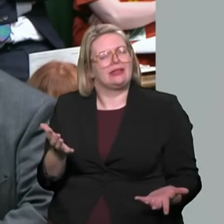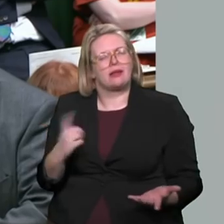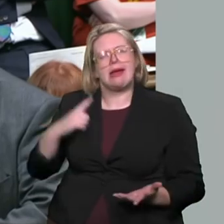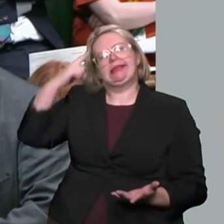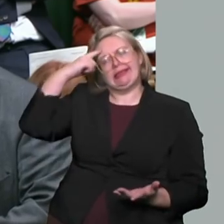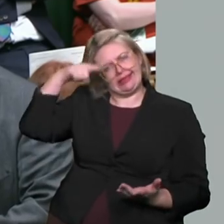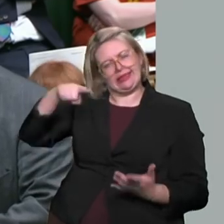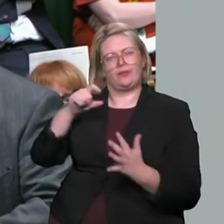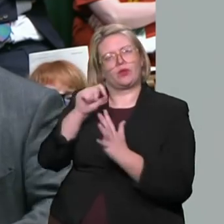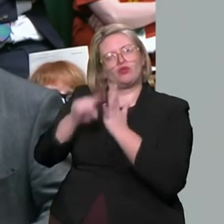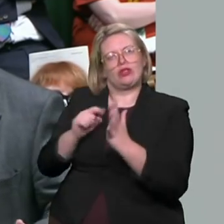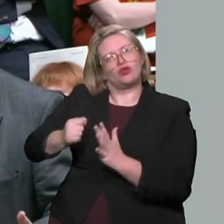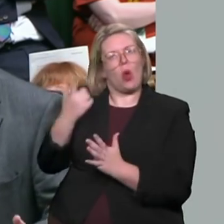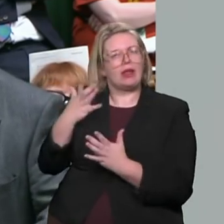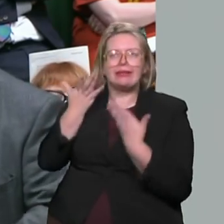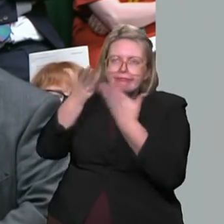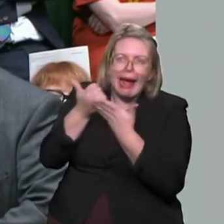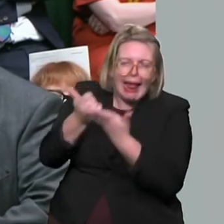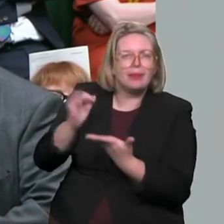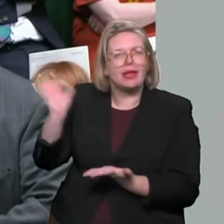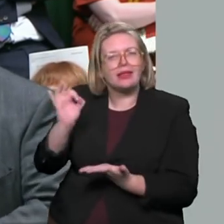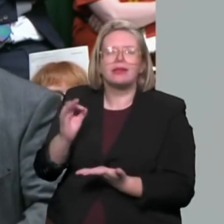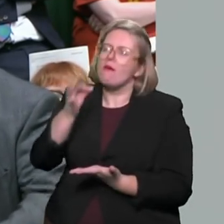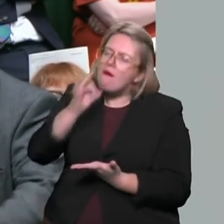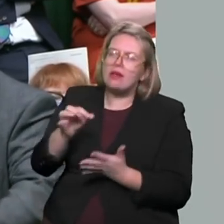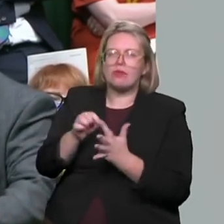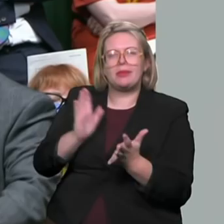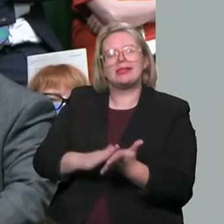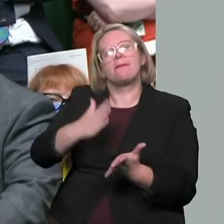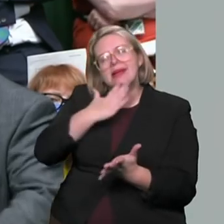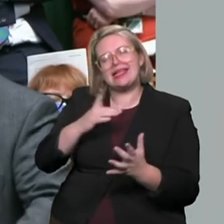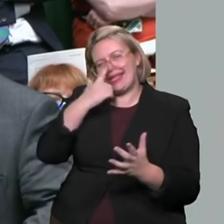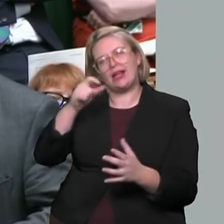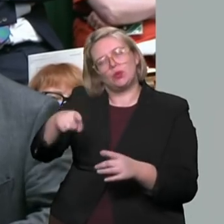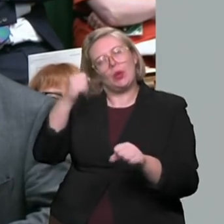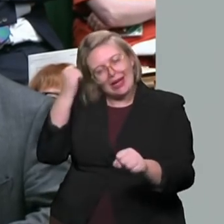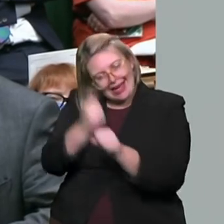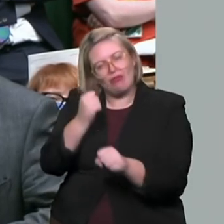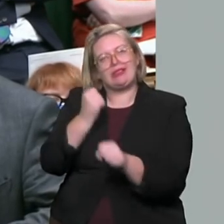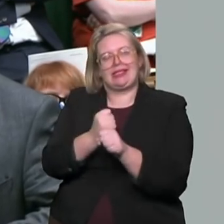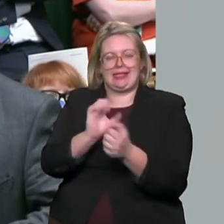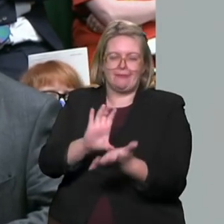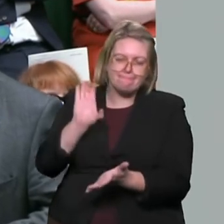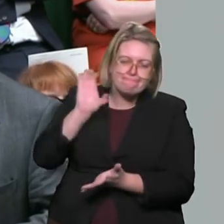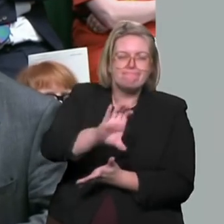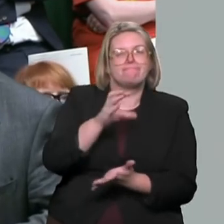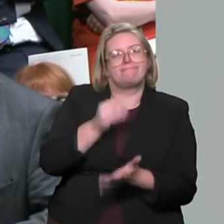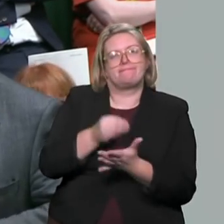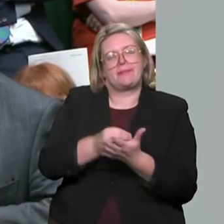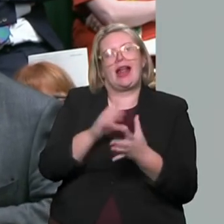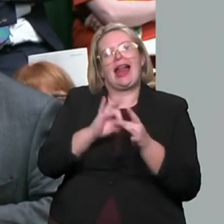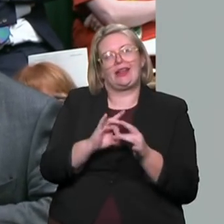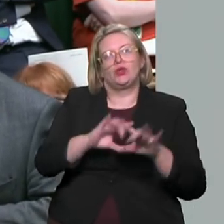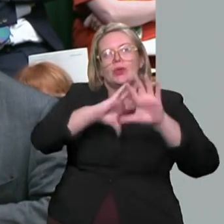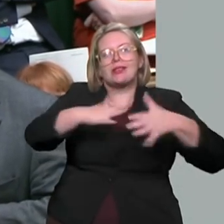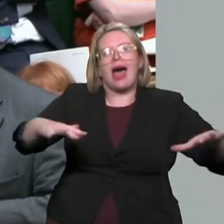today, Prime Minister, stand up and guarantee a ring-fenced budget for tidal stream energy, and save this